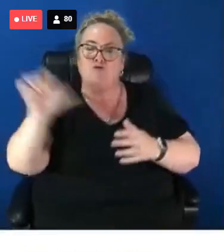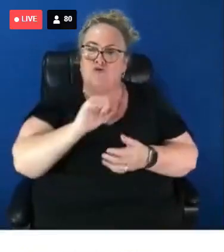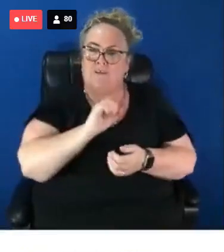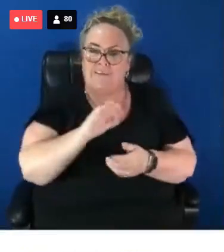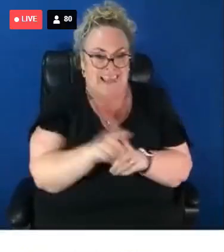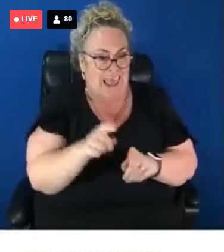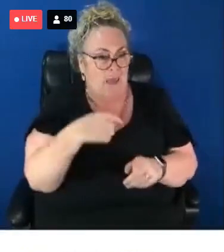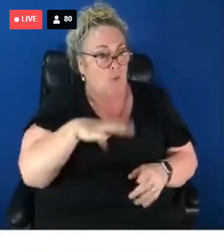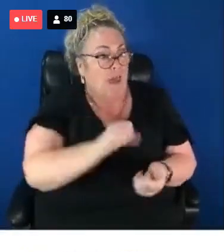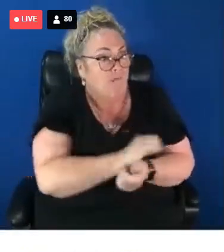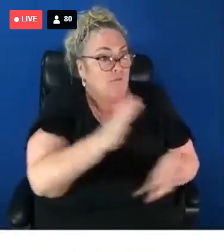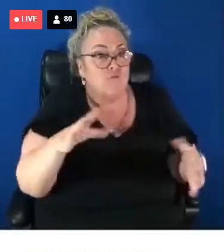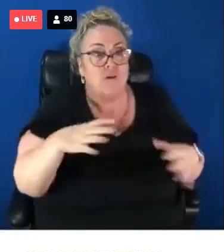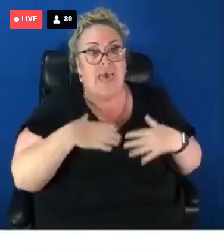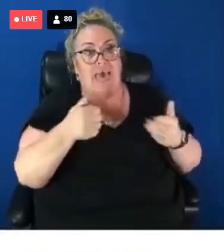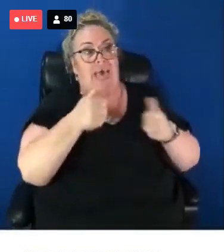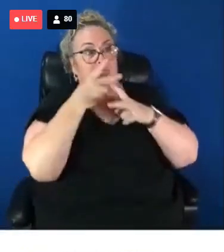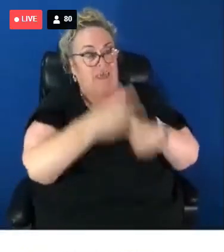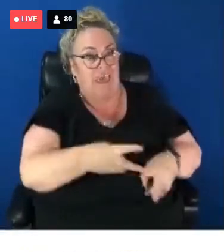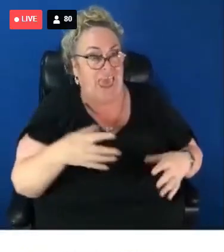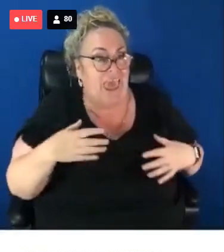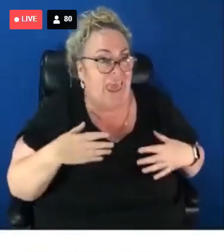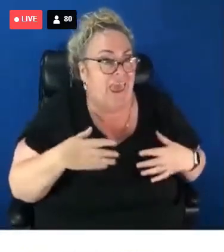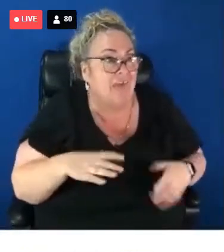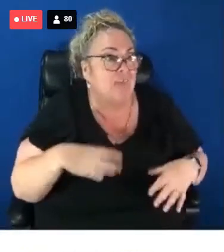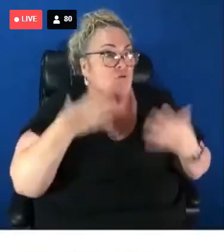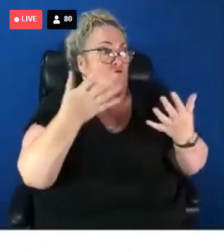free education at day one at a point of need.